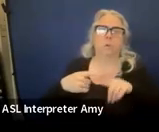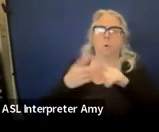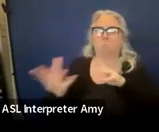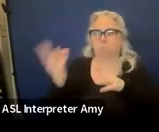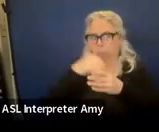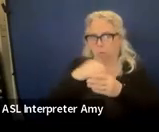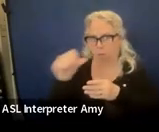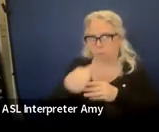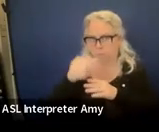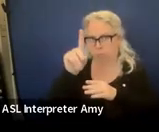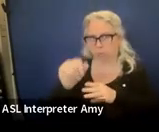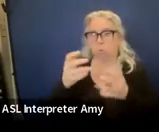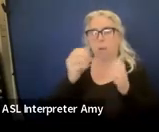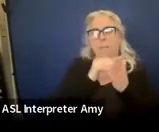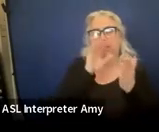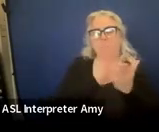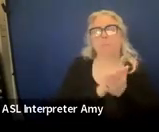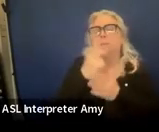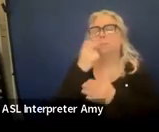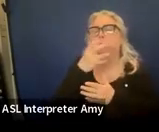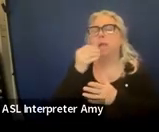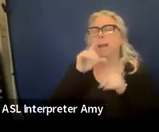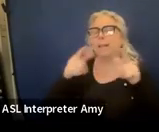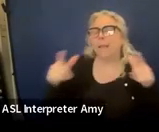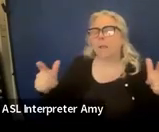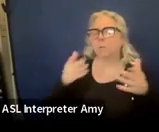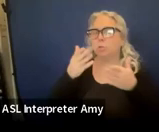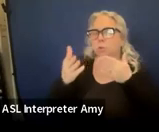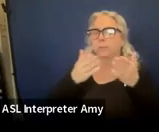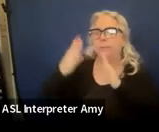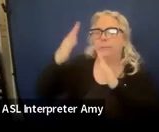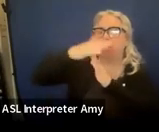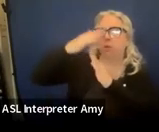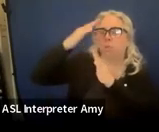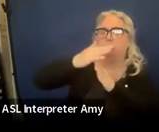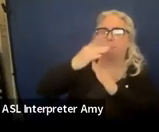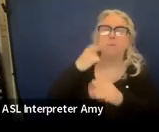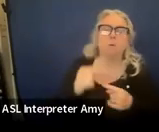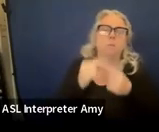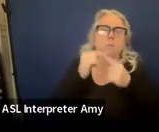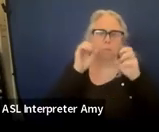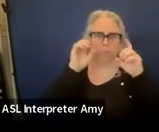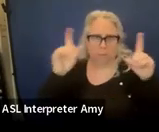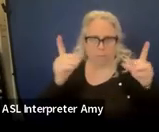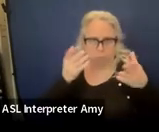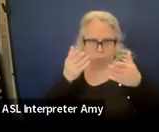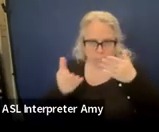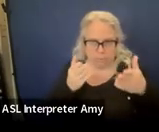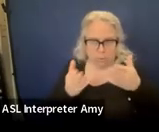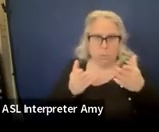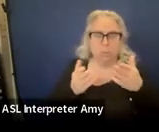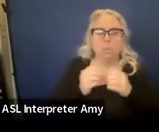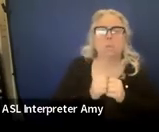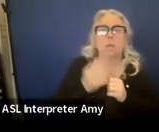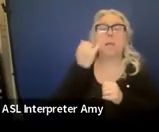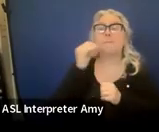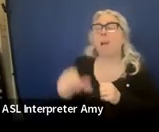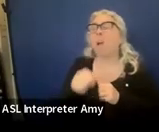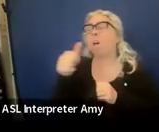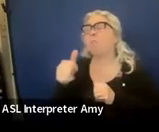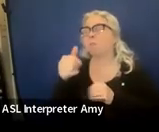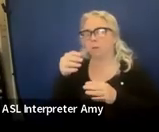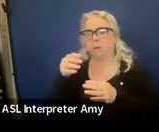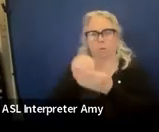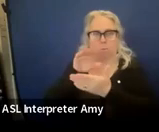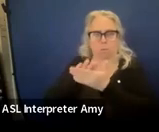then you want to list speech and language services in the top part for the special ed services. If it's anything else, you put it